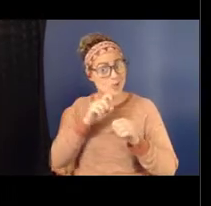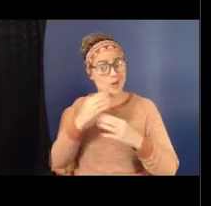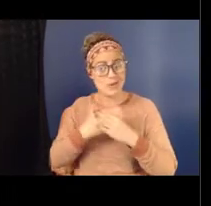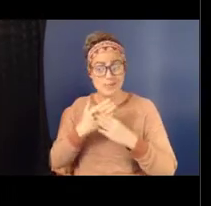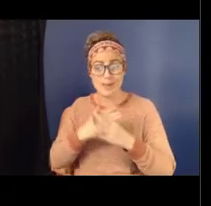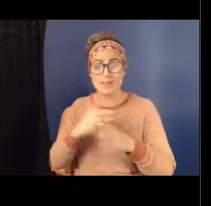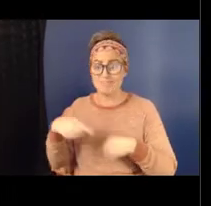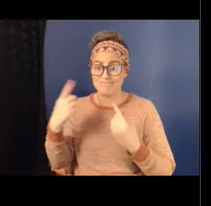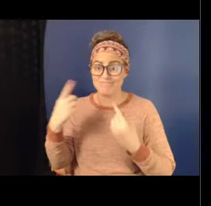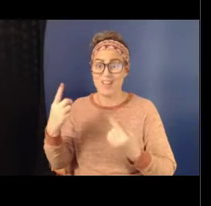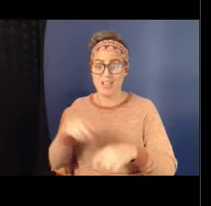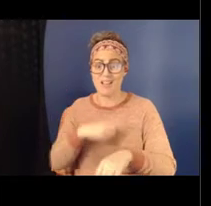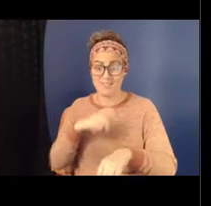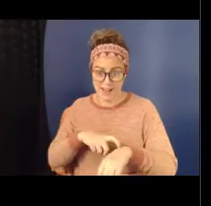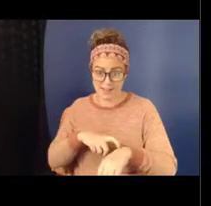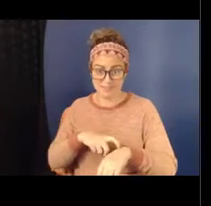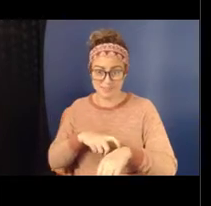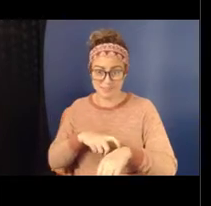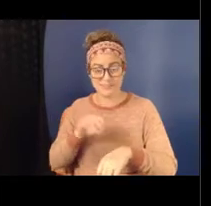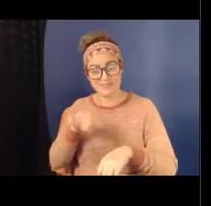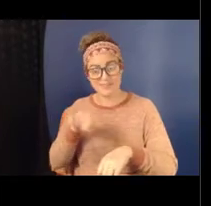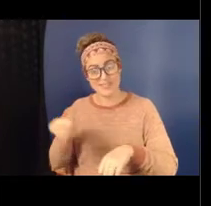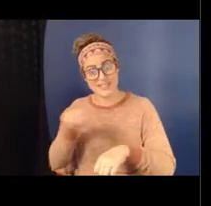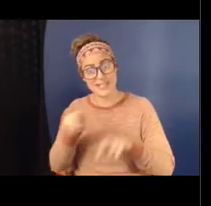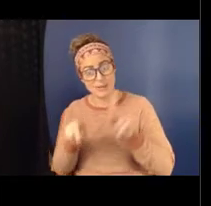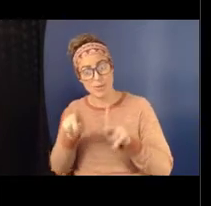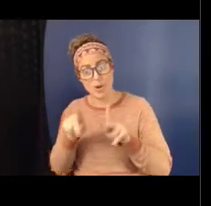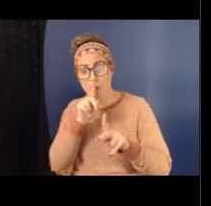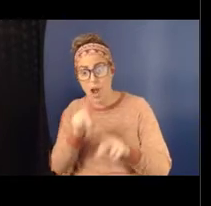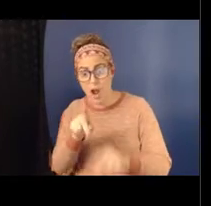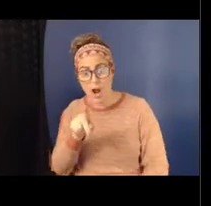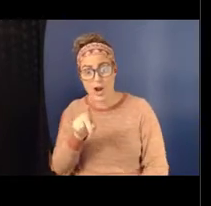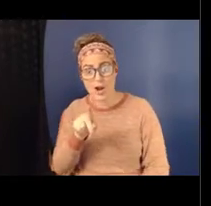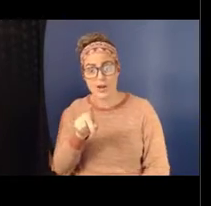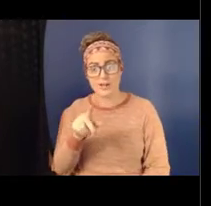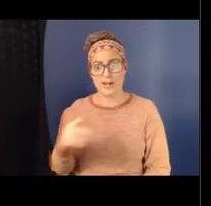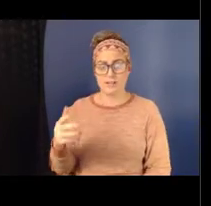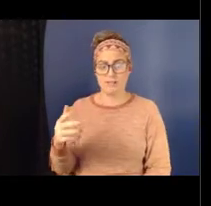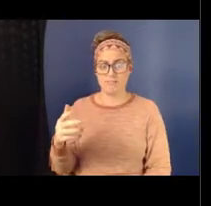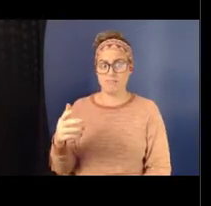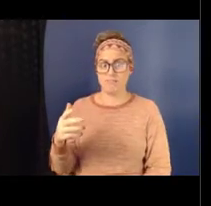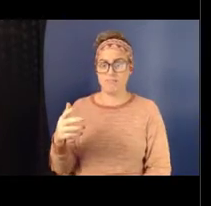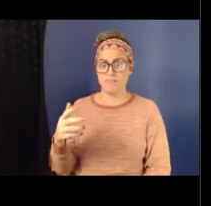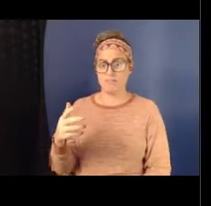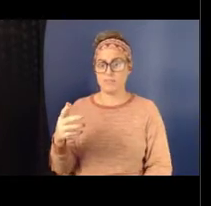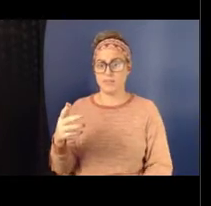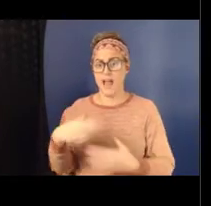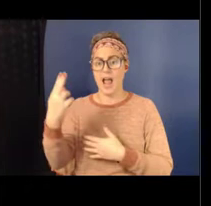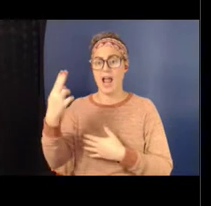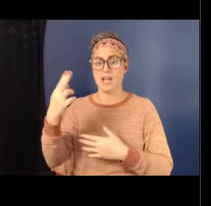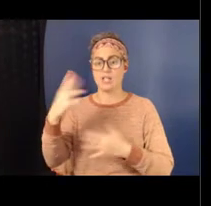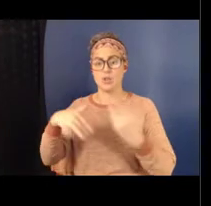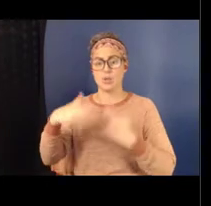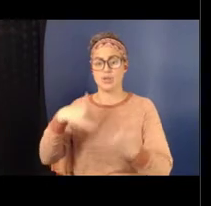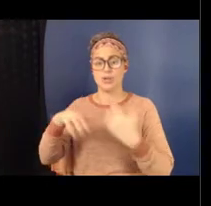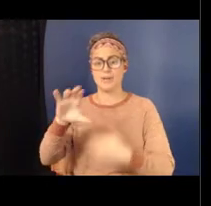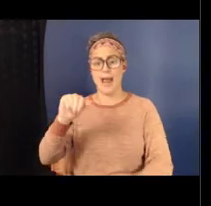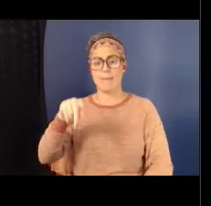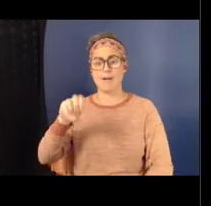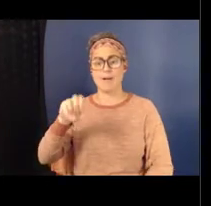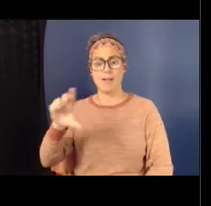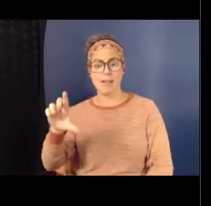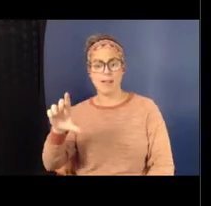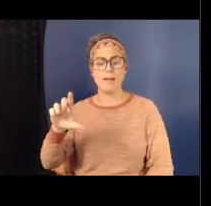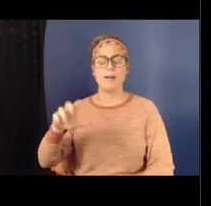And if these perpetrators are, have high social capital and high social status, how are you going to